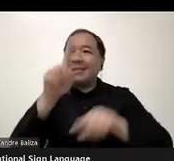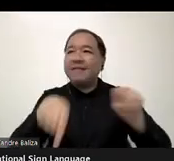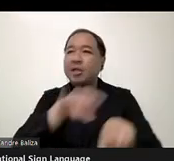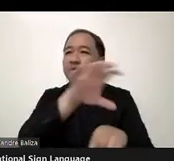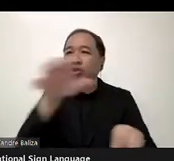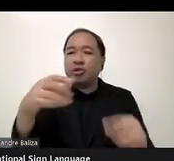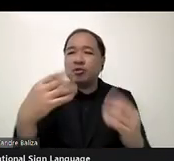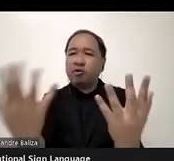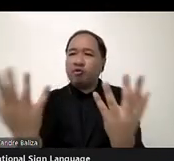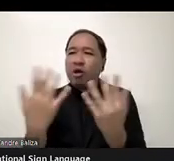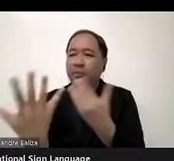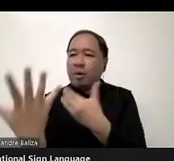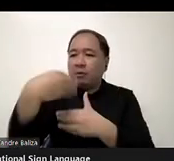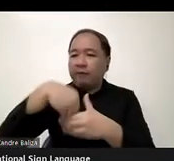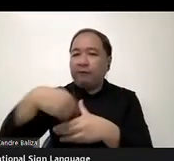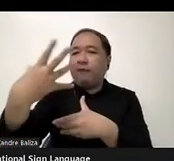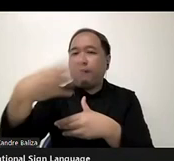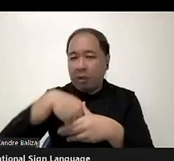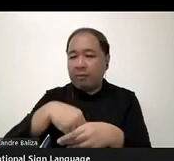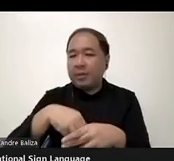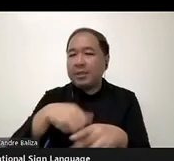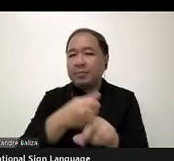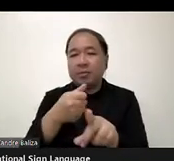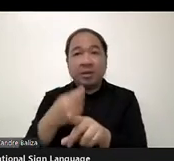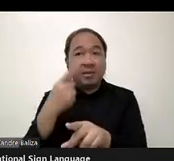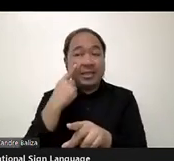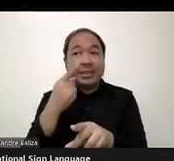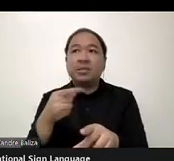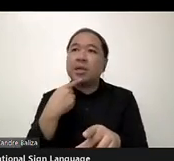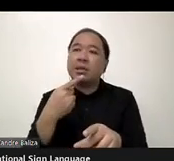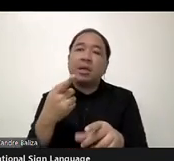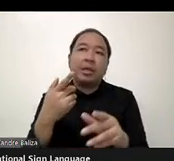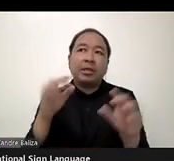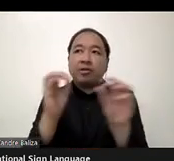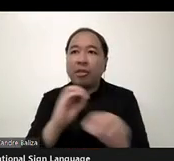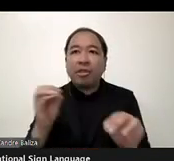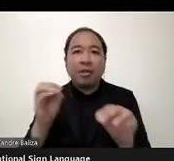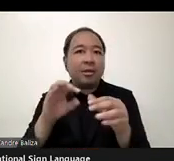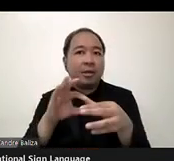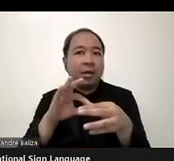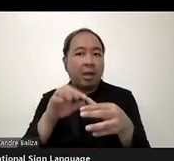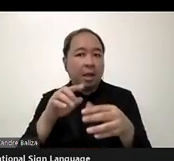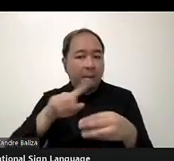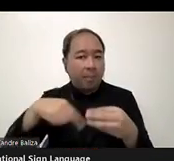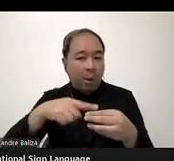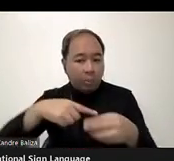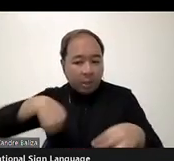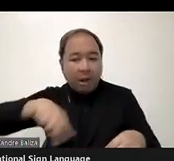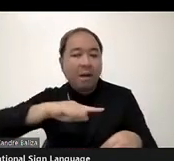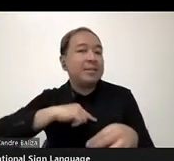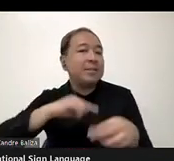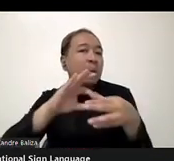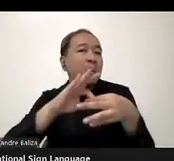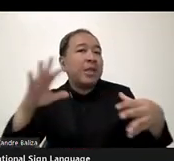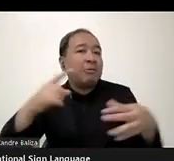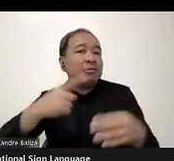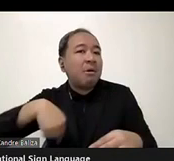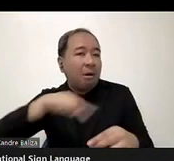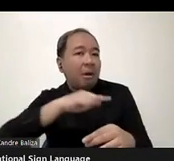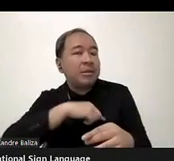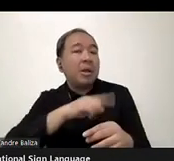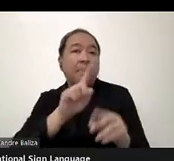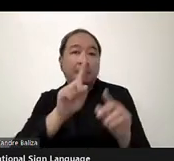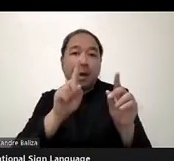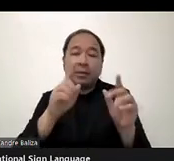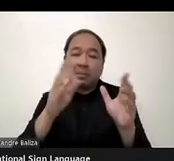Because if we demand nothing about us without us, that should, that is ipso facto implemented